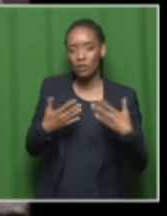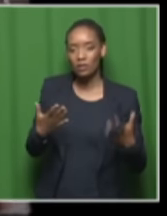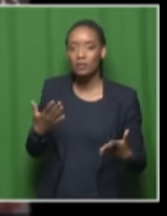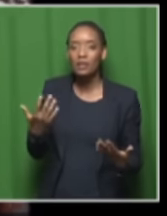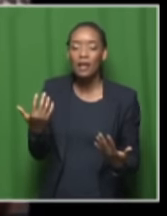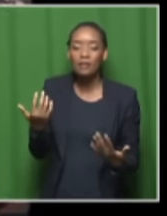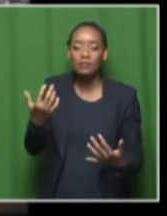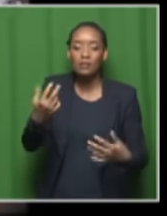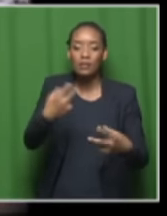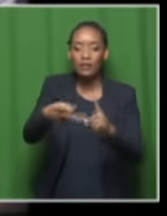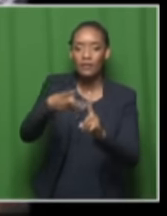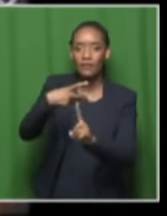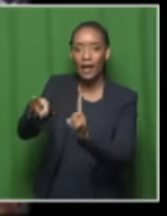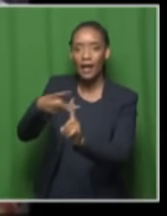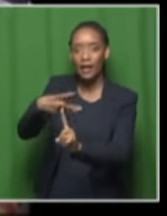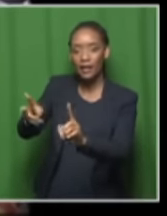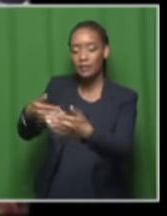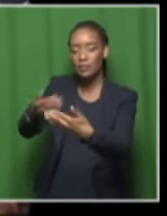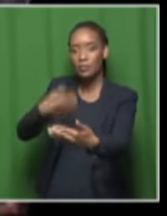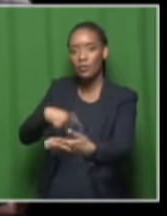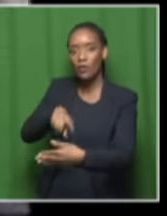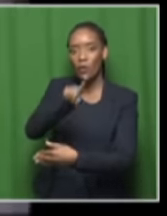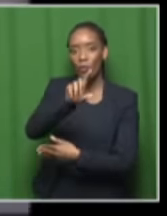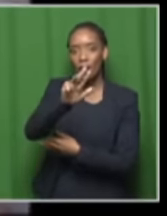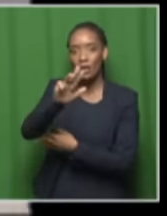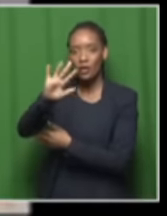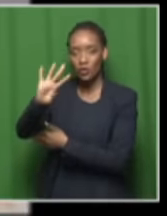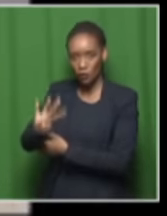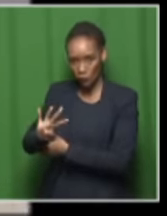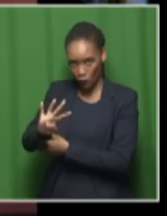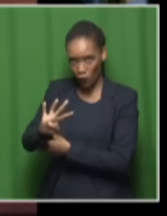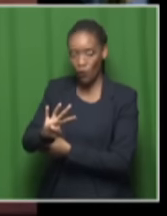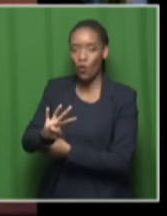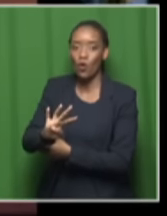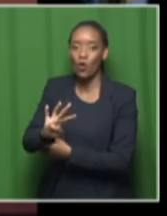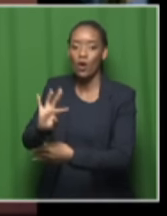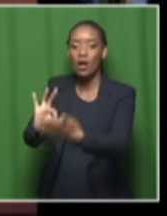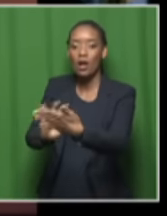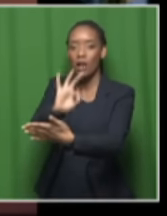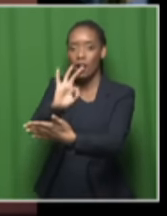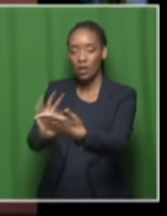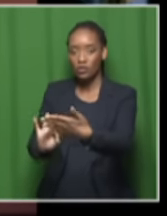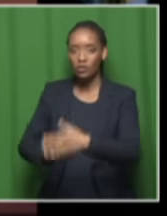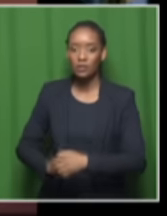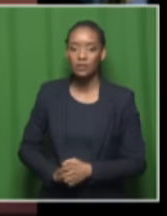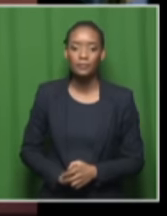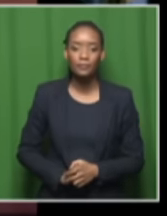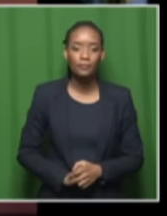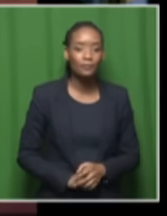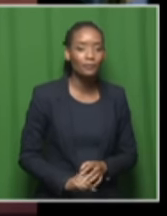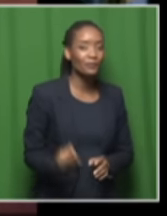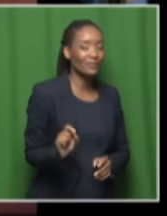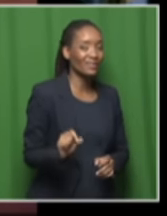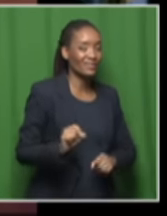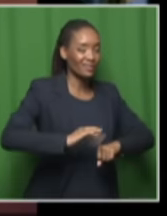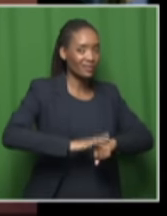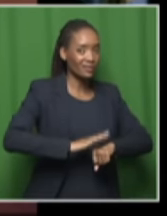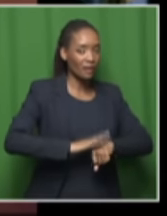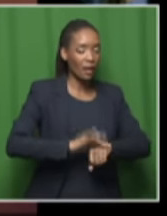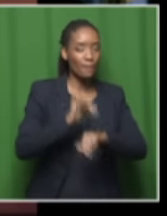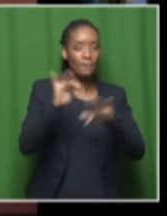to the 1994 elections it was an era where a lot of people were being